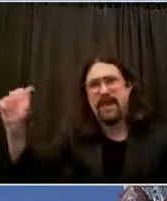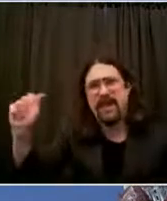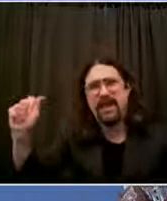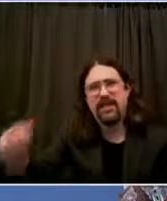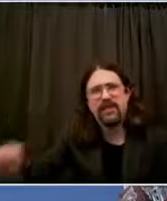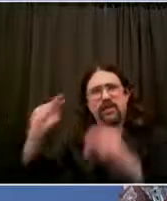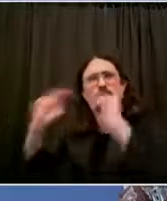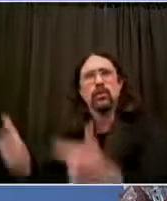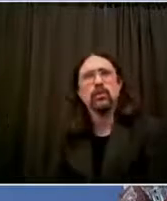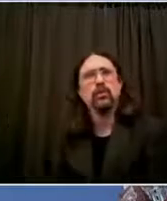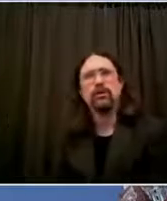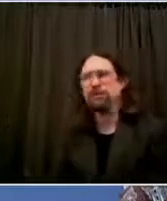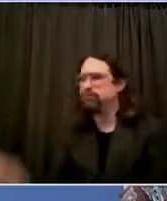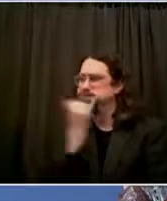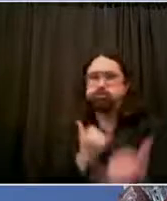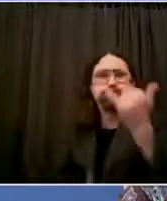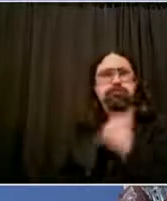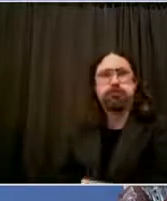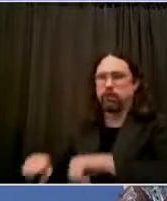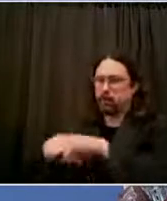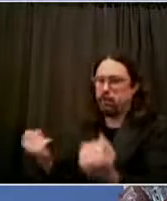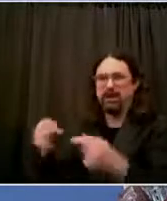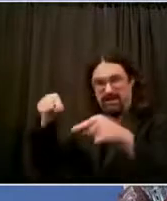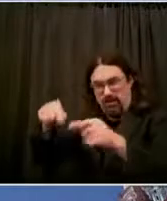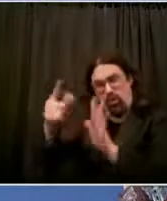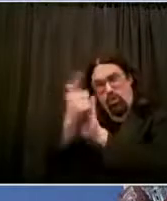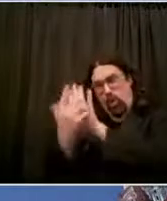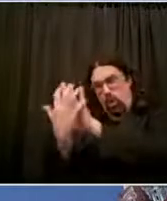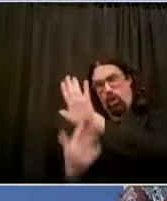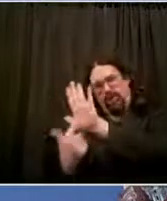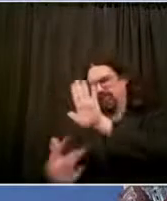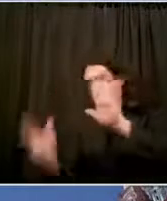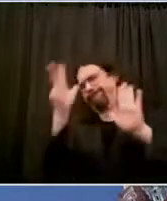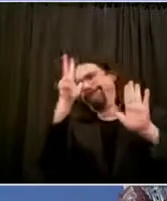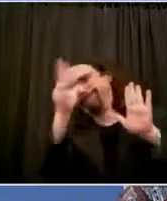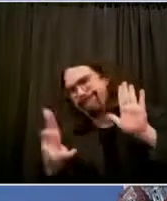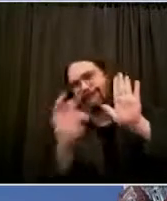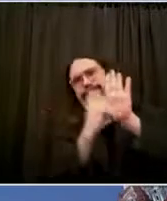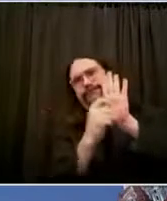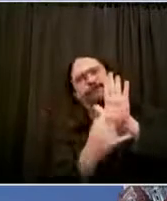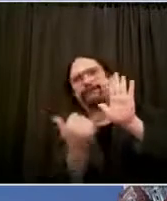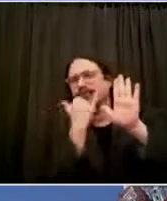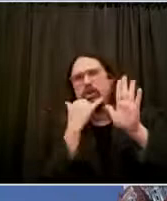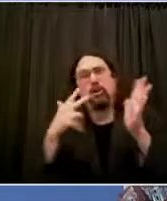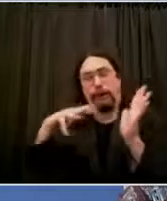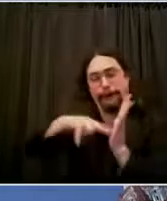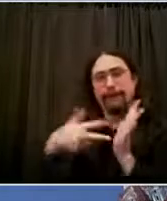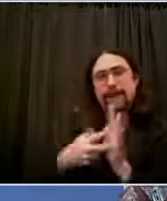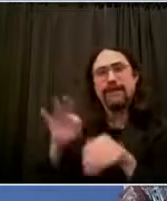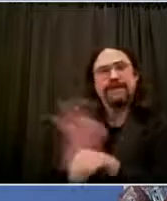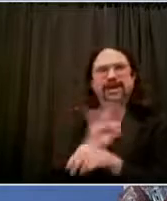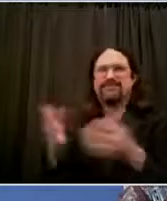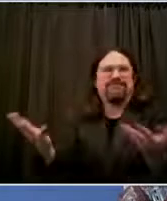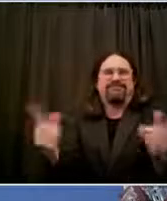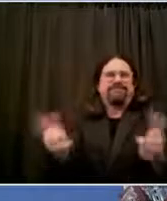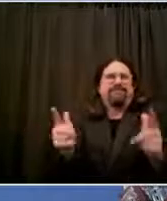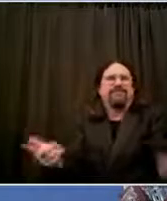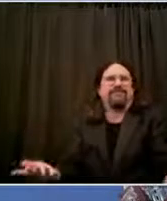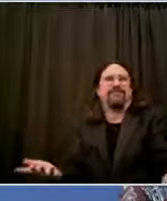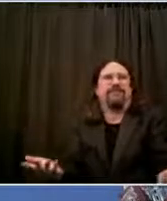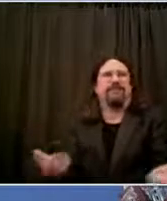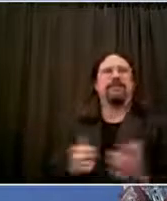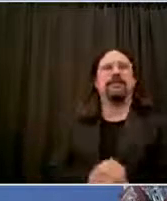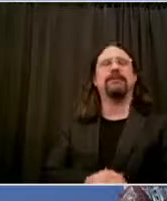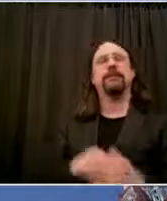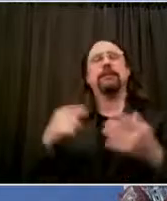That is finally happening after years and years and years. That is finally happening. And that means we're going to be able to restore trust by